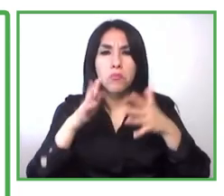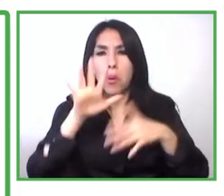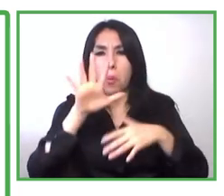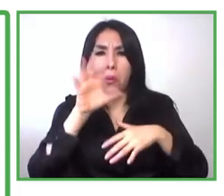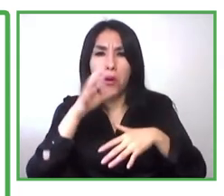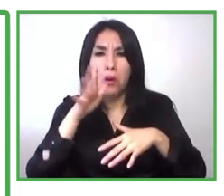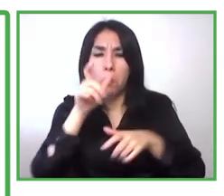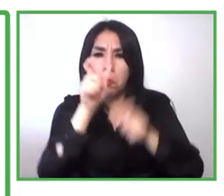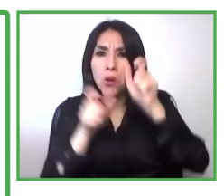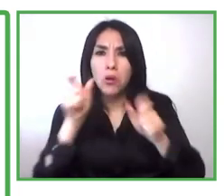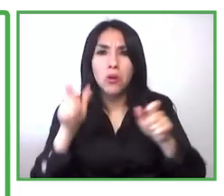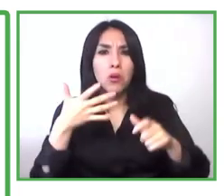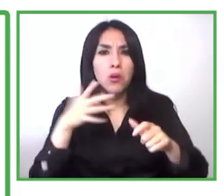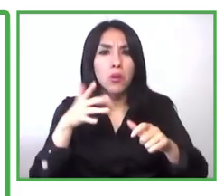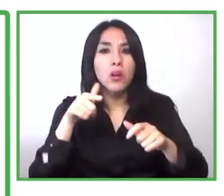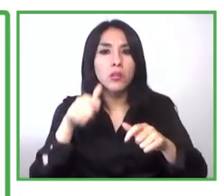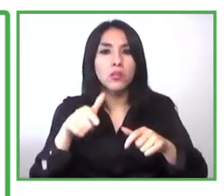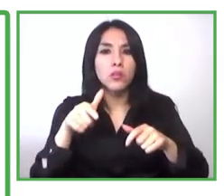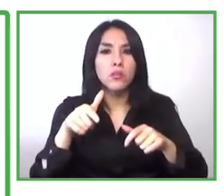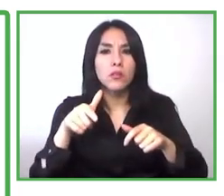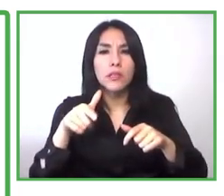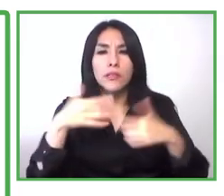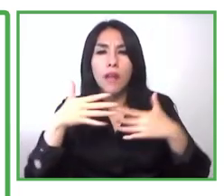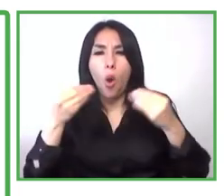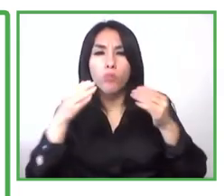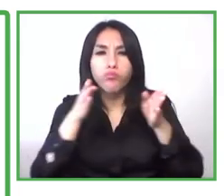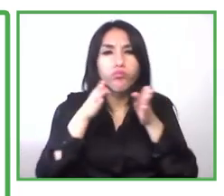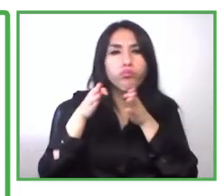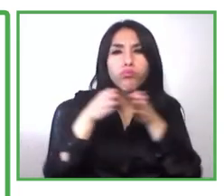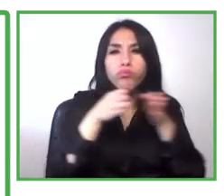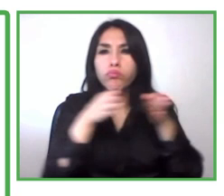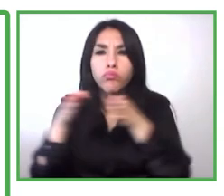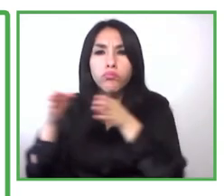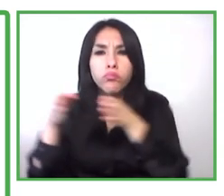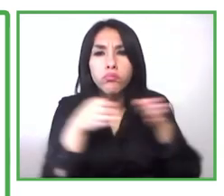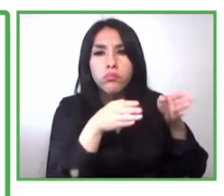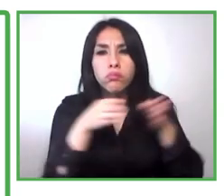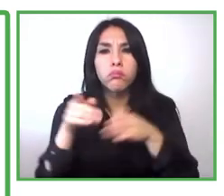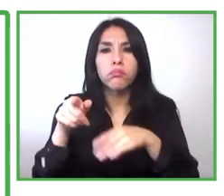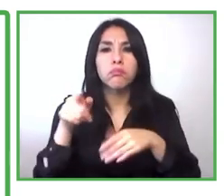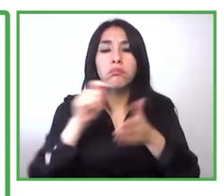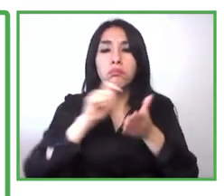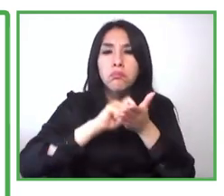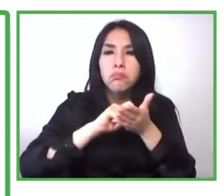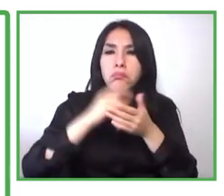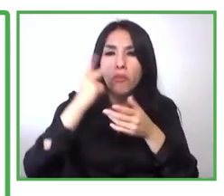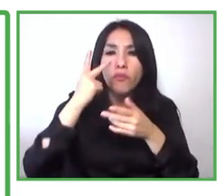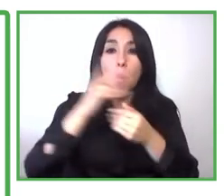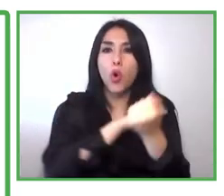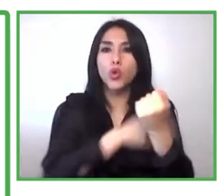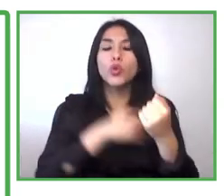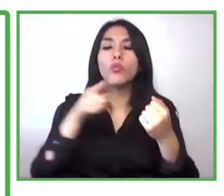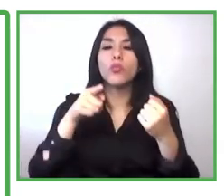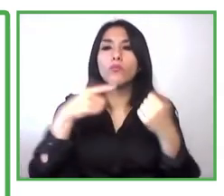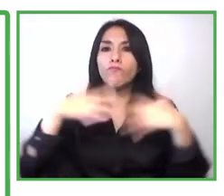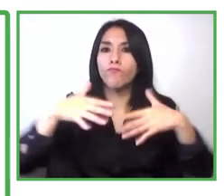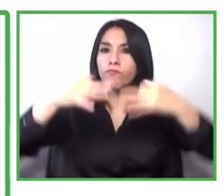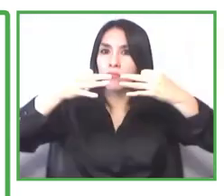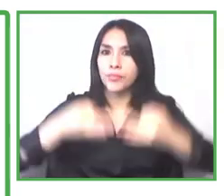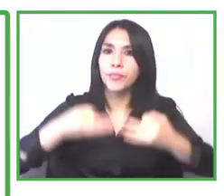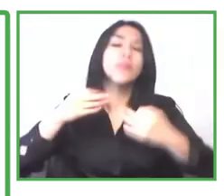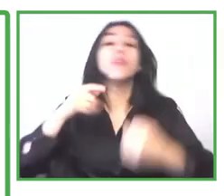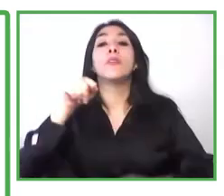to then segment these groups and selecting those entrepreneurships that are more suited for the needs of this project